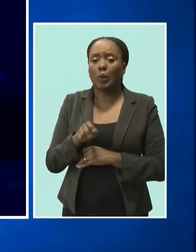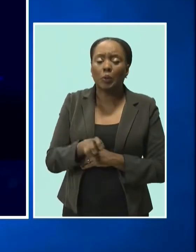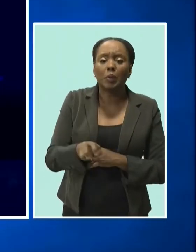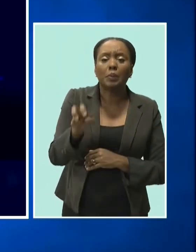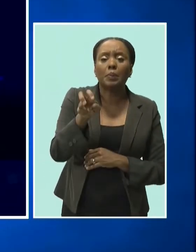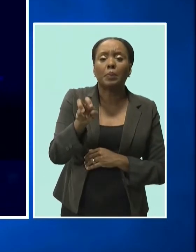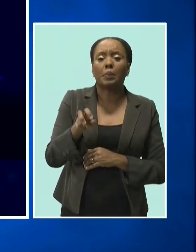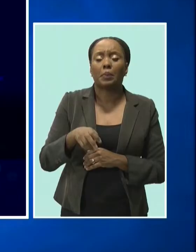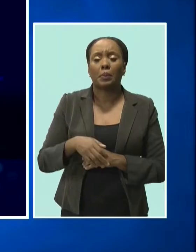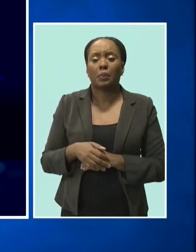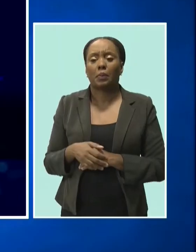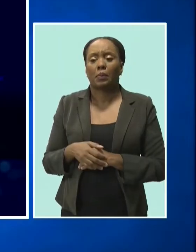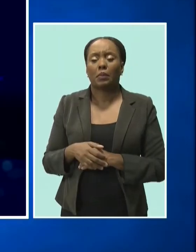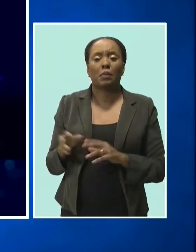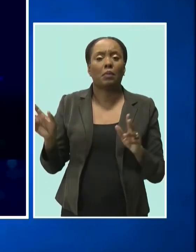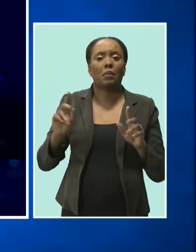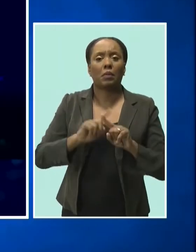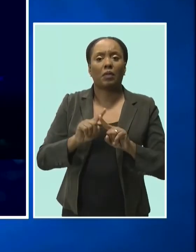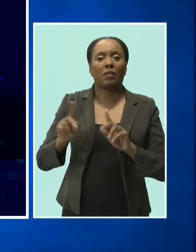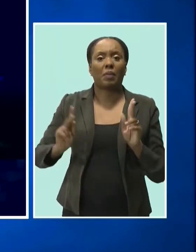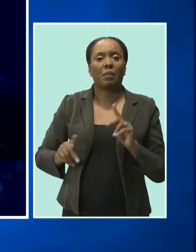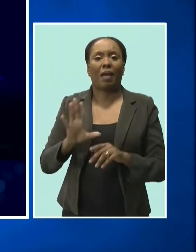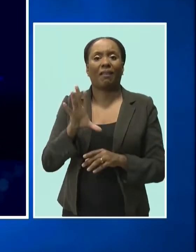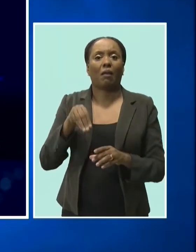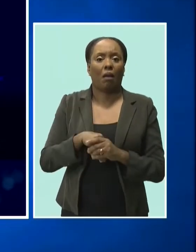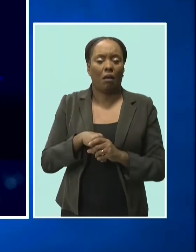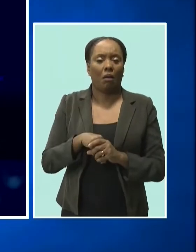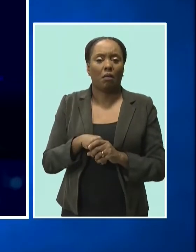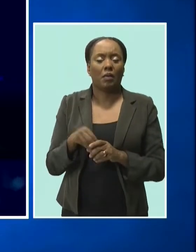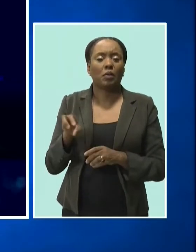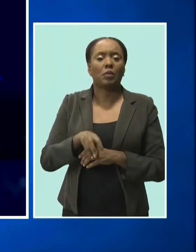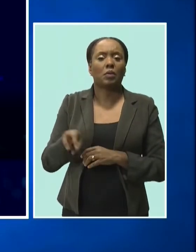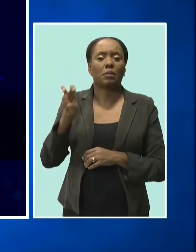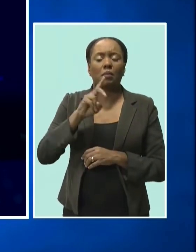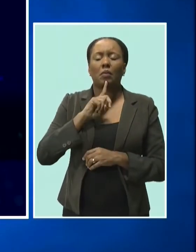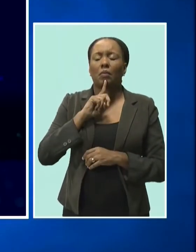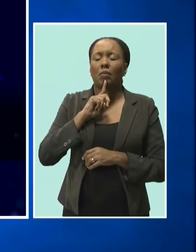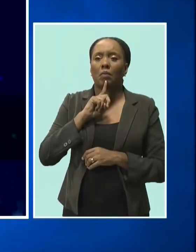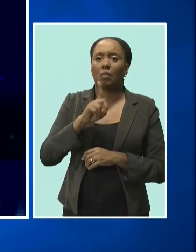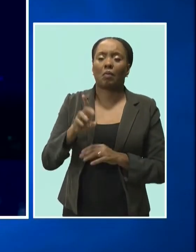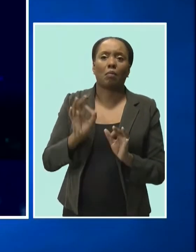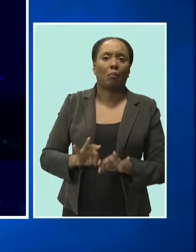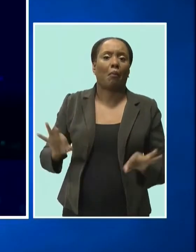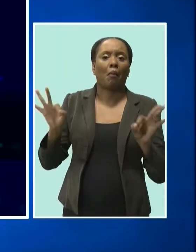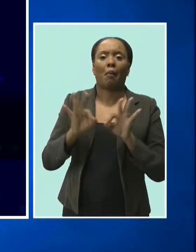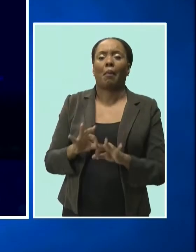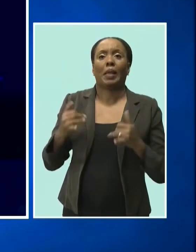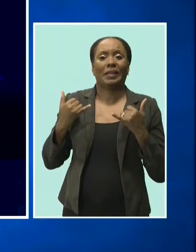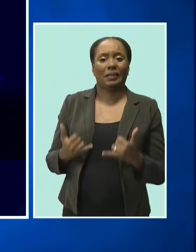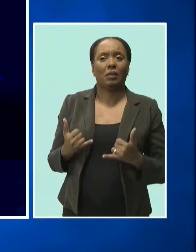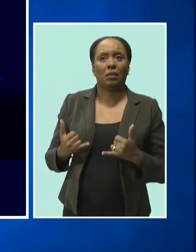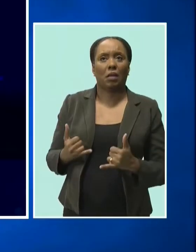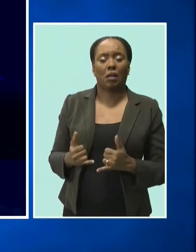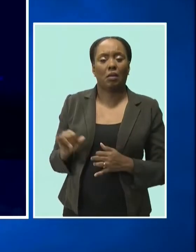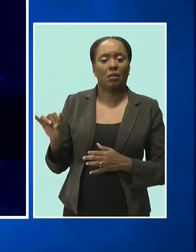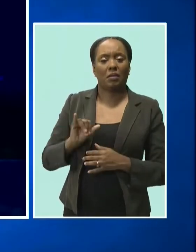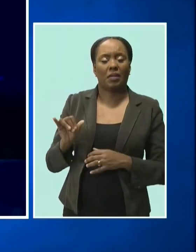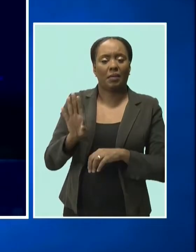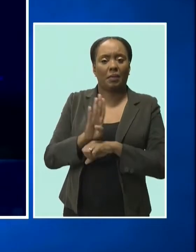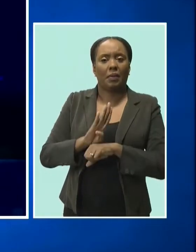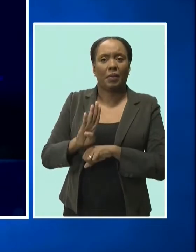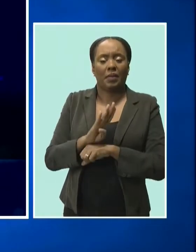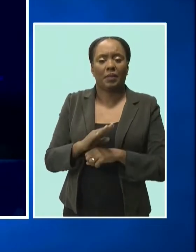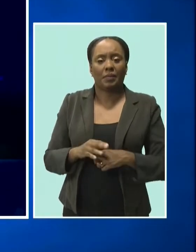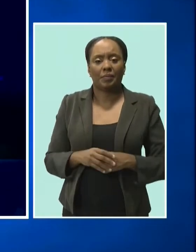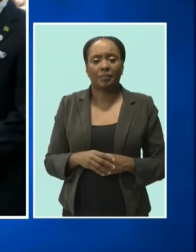participants in the tourism sector which is very, very relevant to what we also need to do in Barbados.